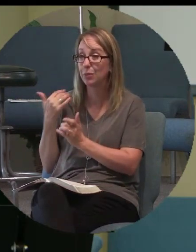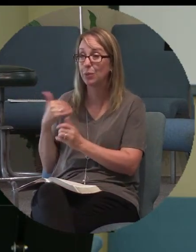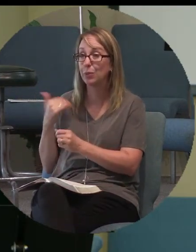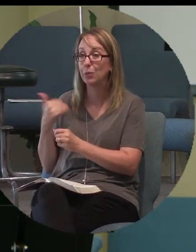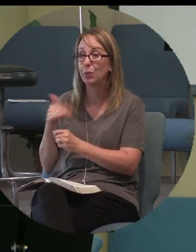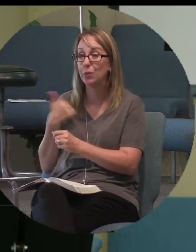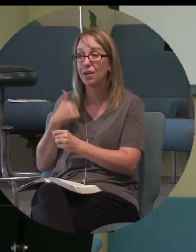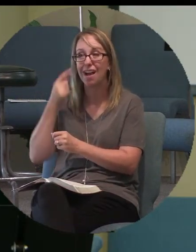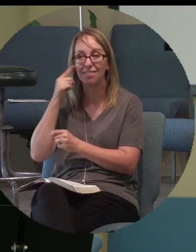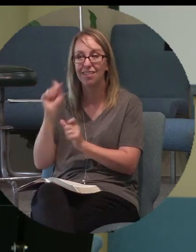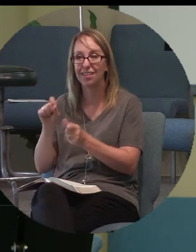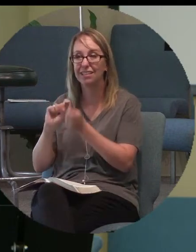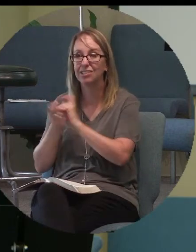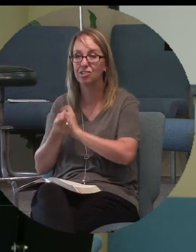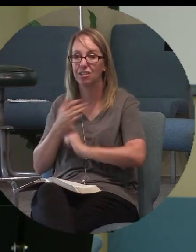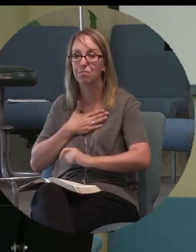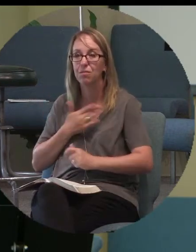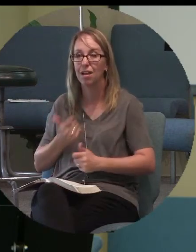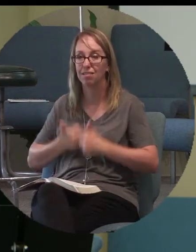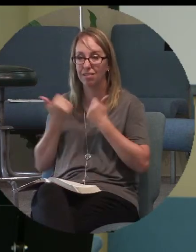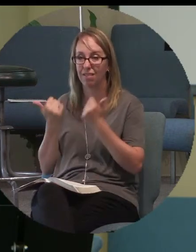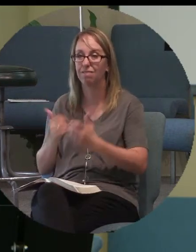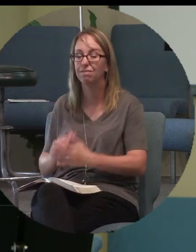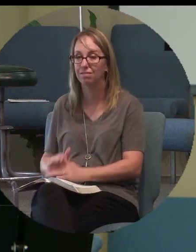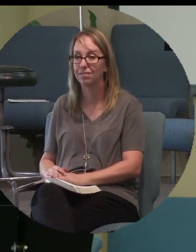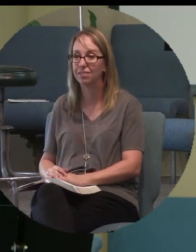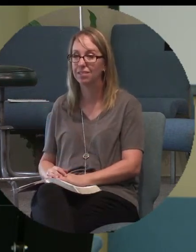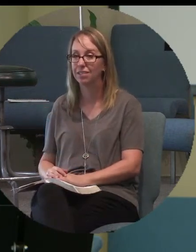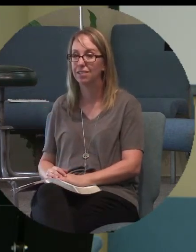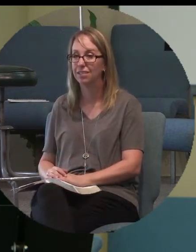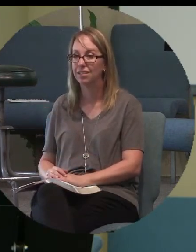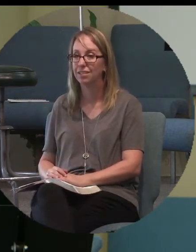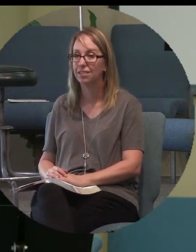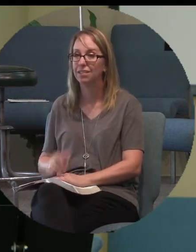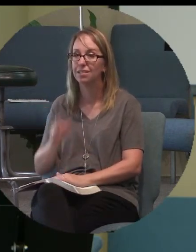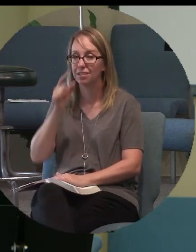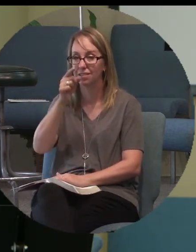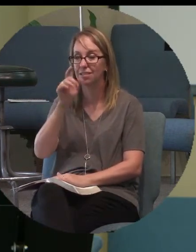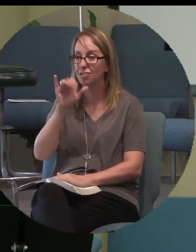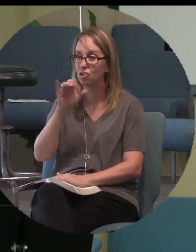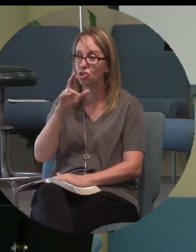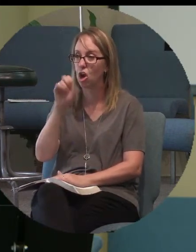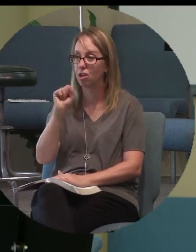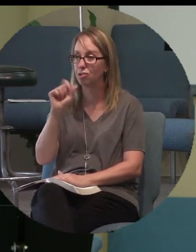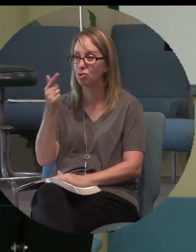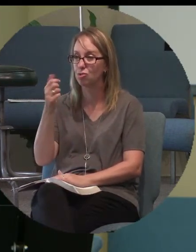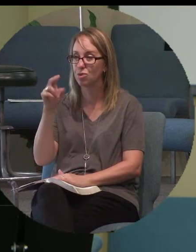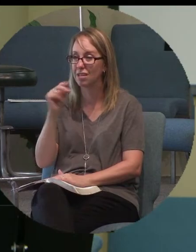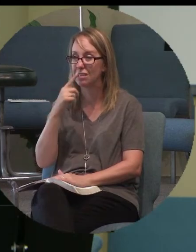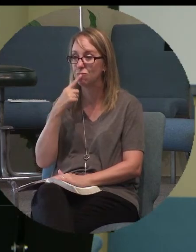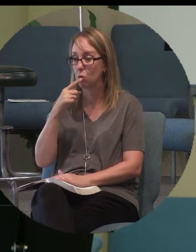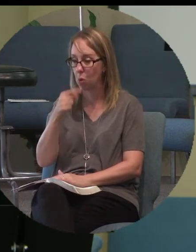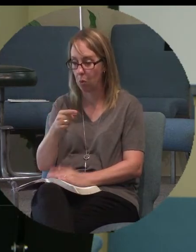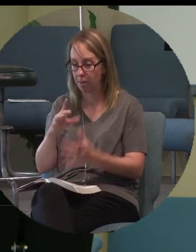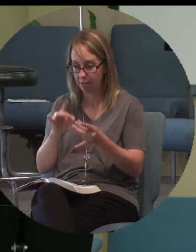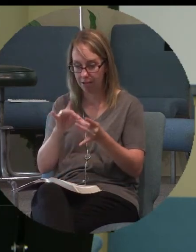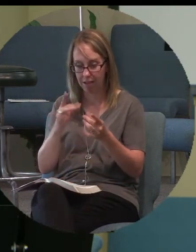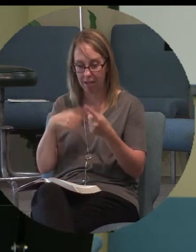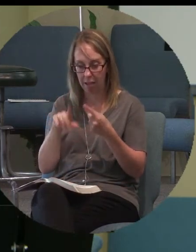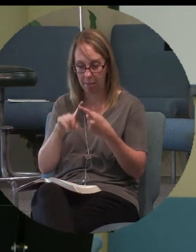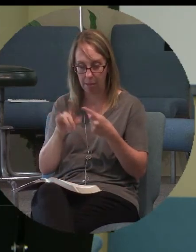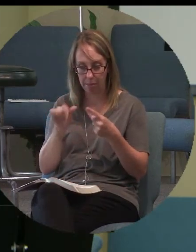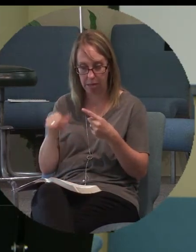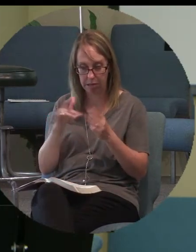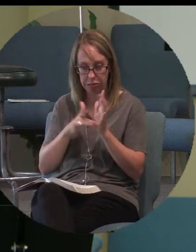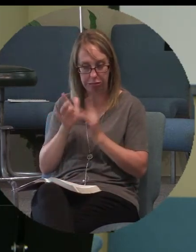I think he can change my life. Charles Green told me he could change my life. Dan Calvert said